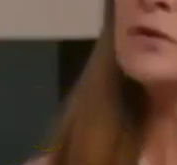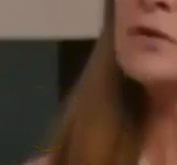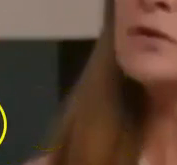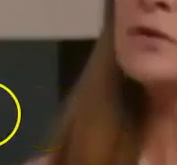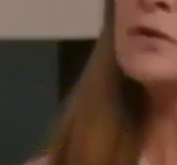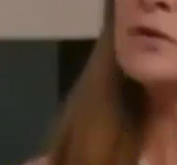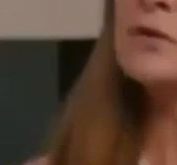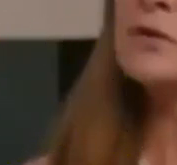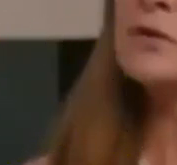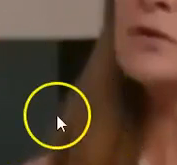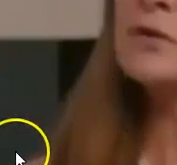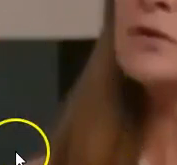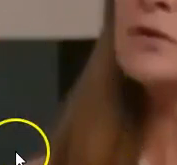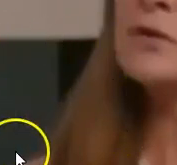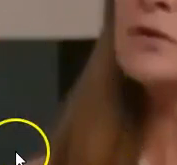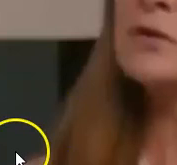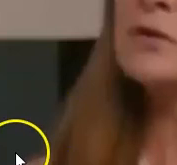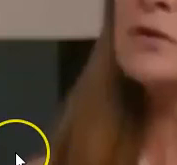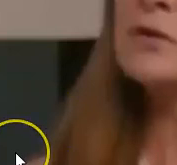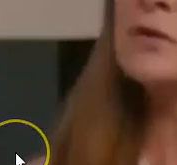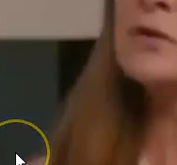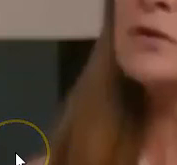been against you israelites man